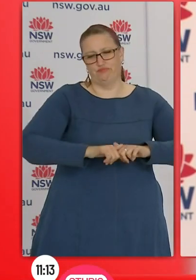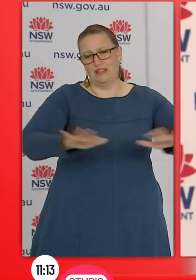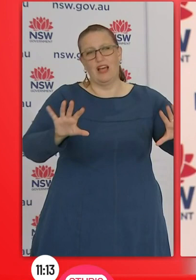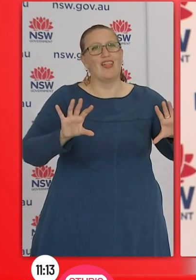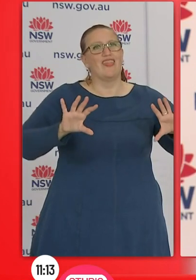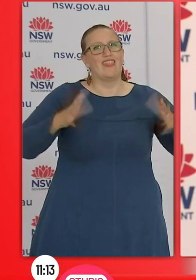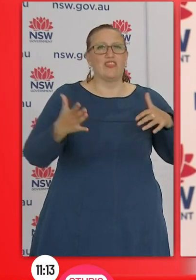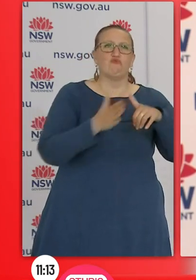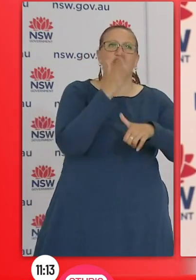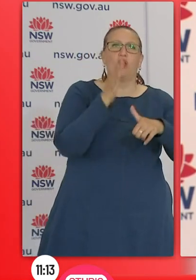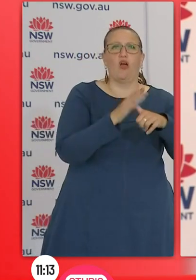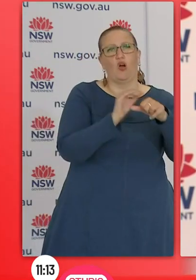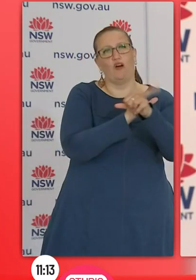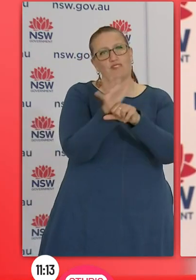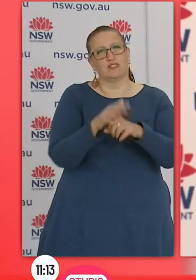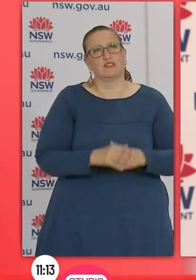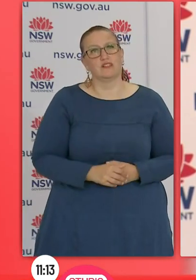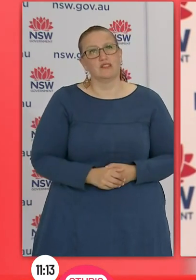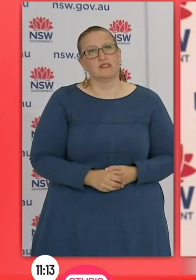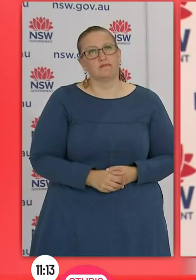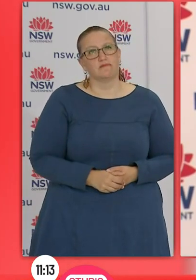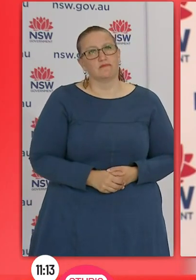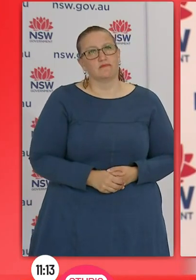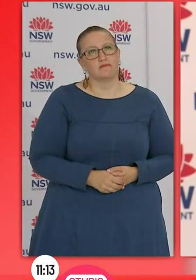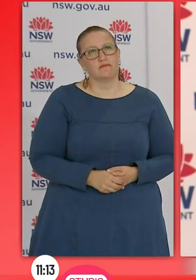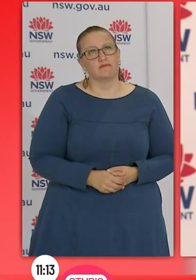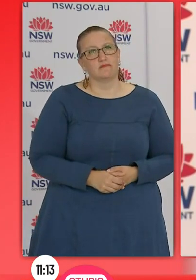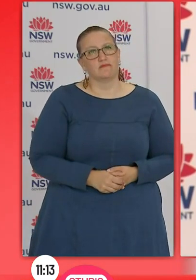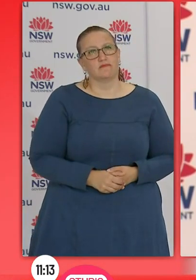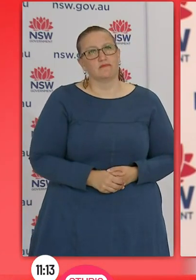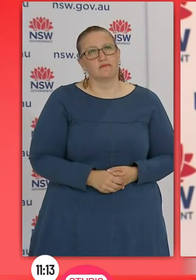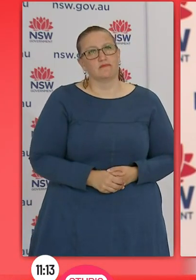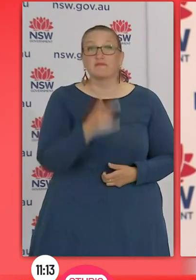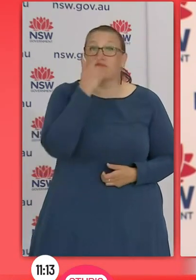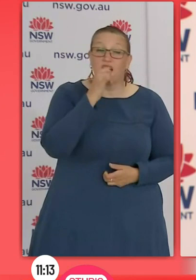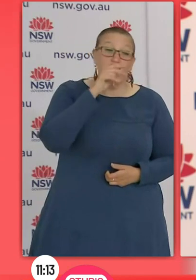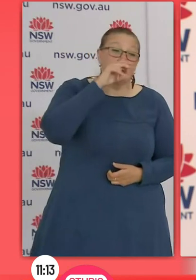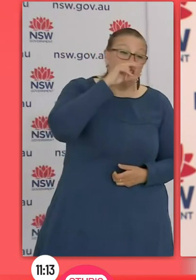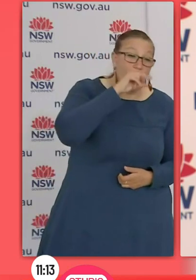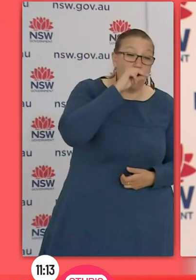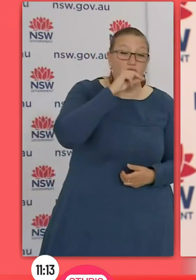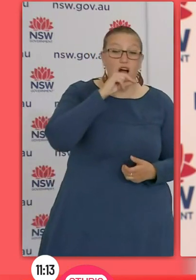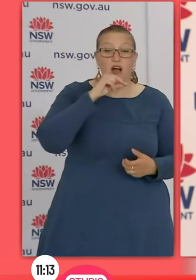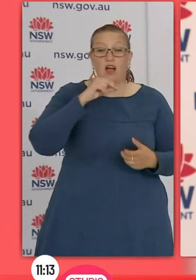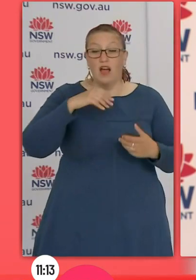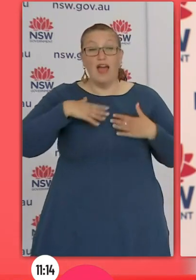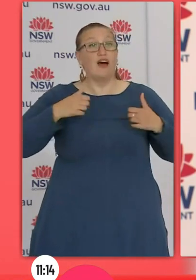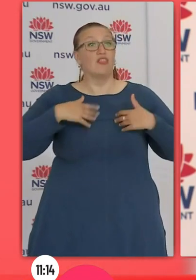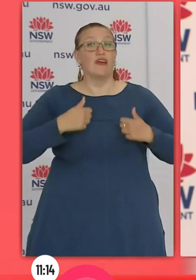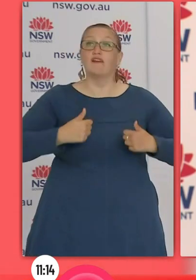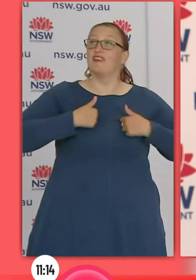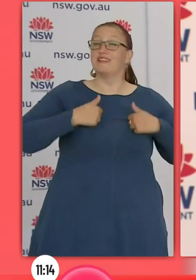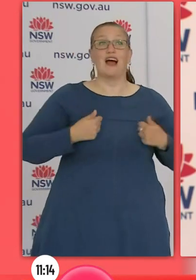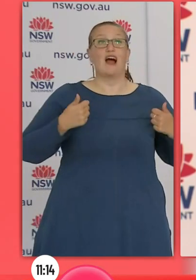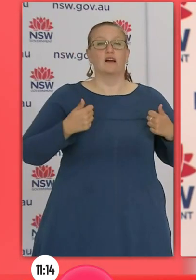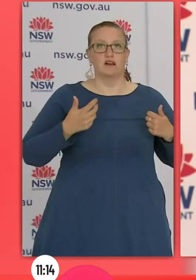original version. And we see more and more of young, healthy and fit people and even